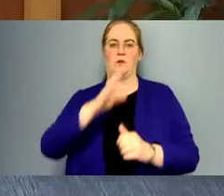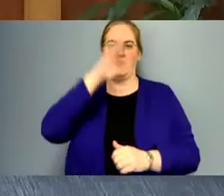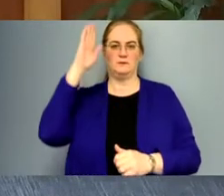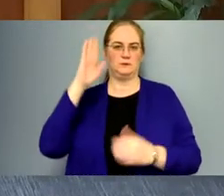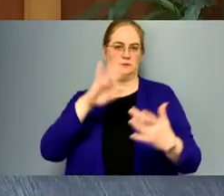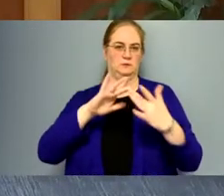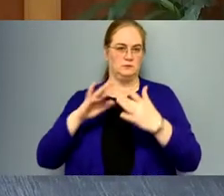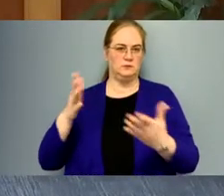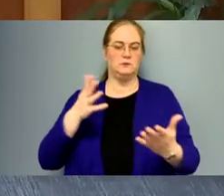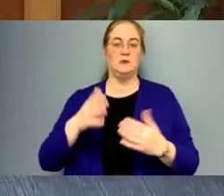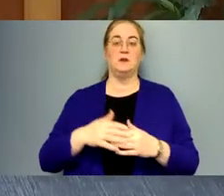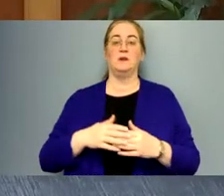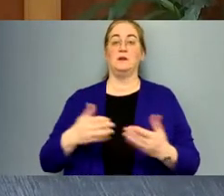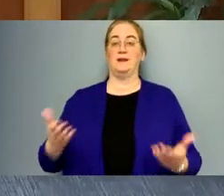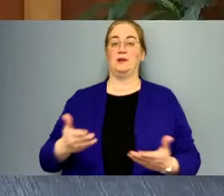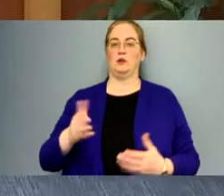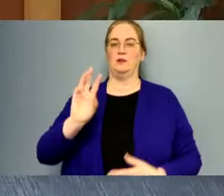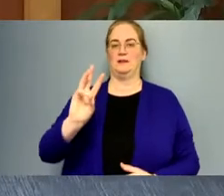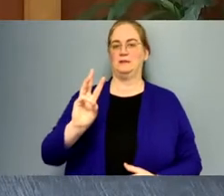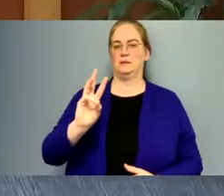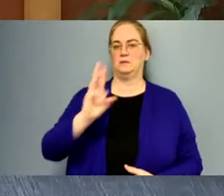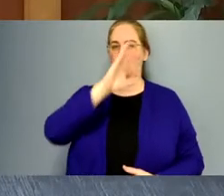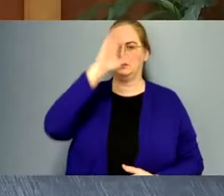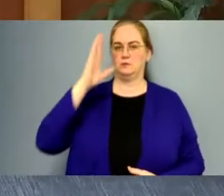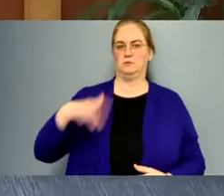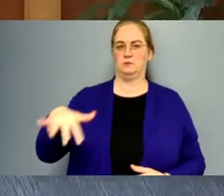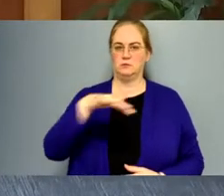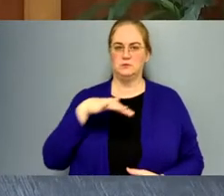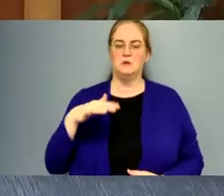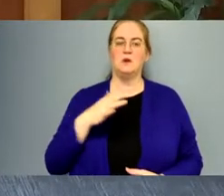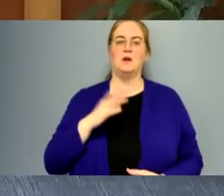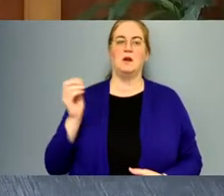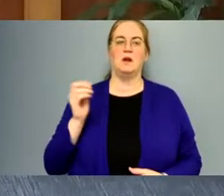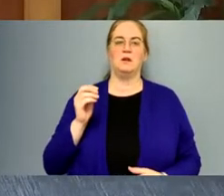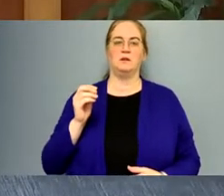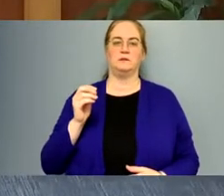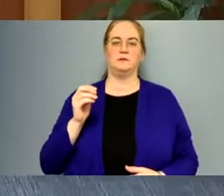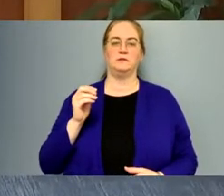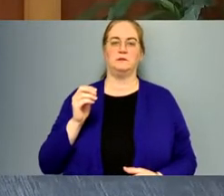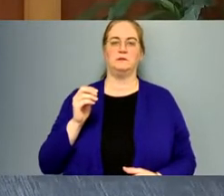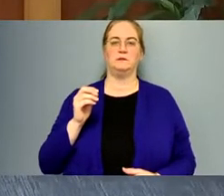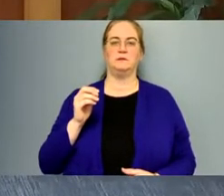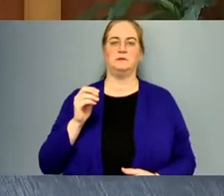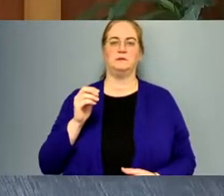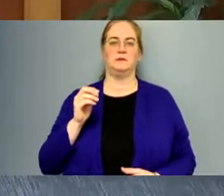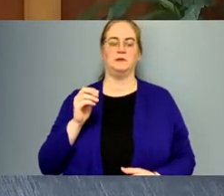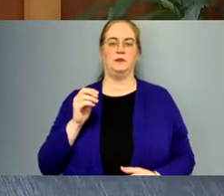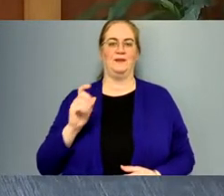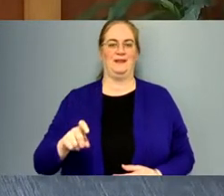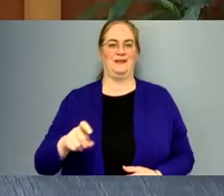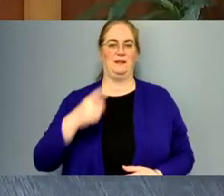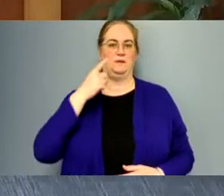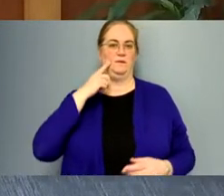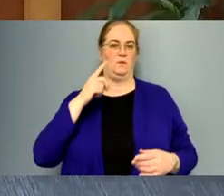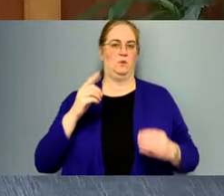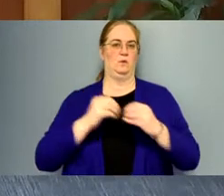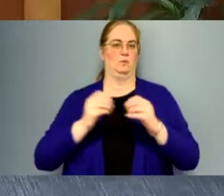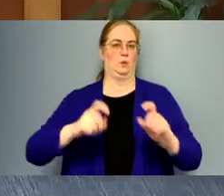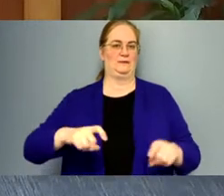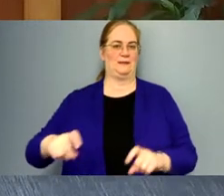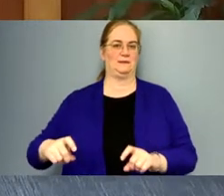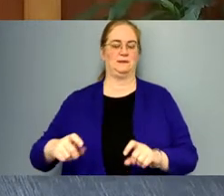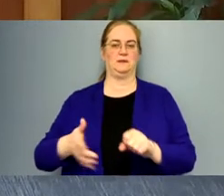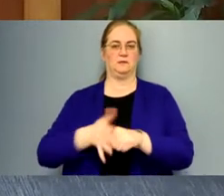network, uh, here, the six hospitals, uh, and their, um, kind of need for testing as well as the